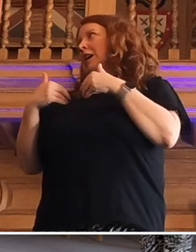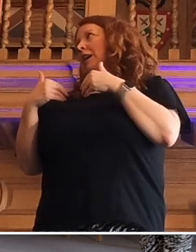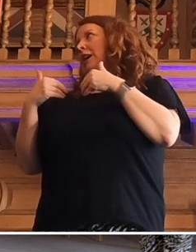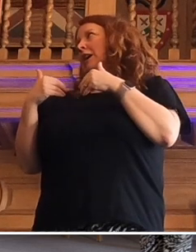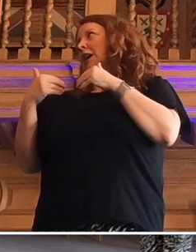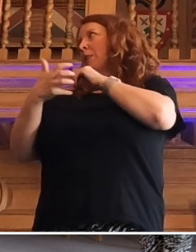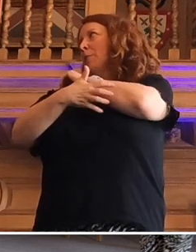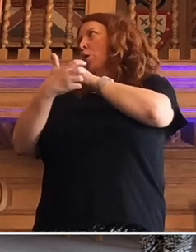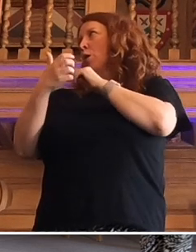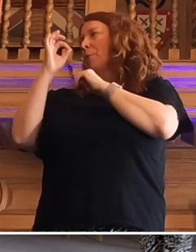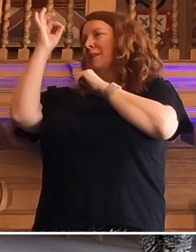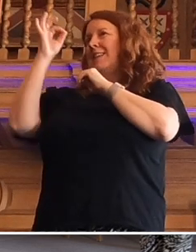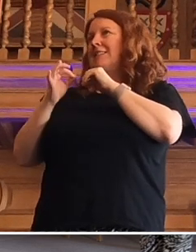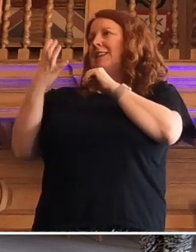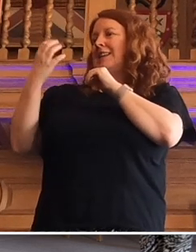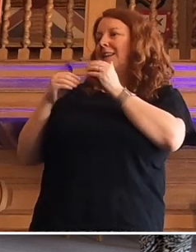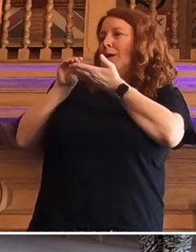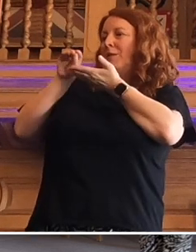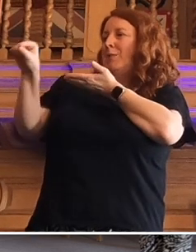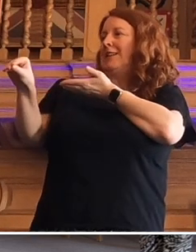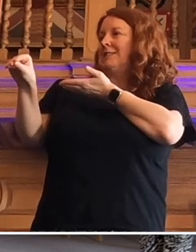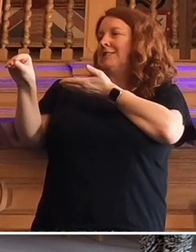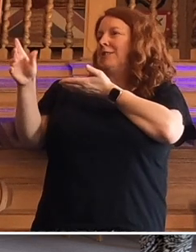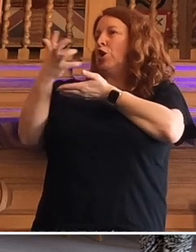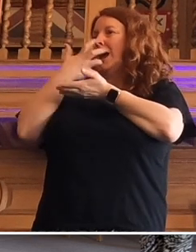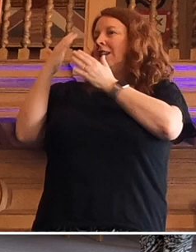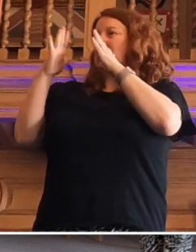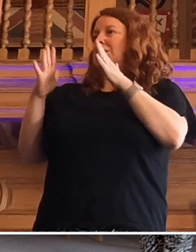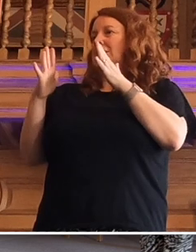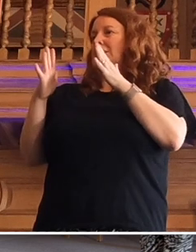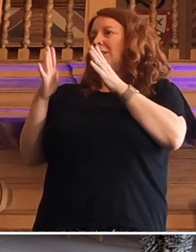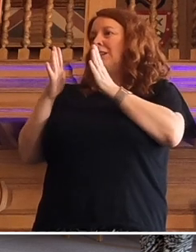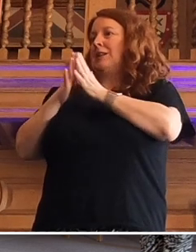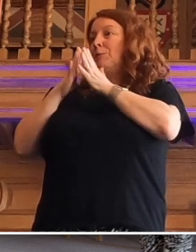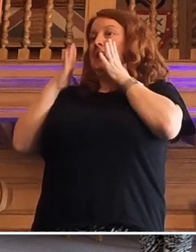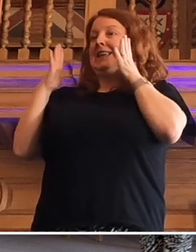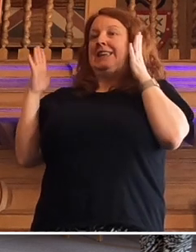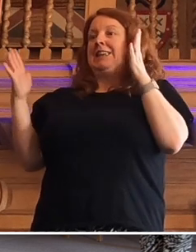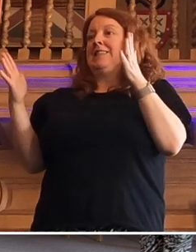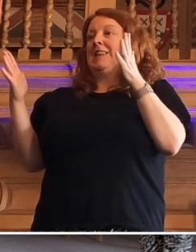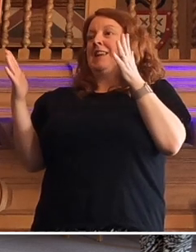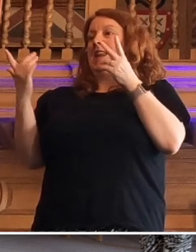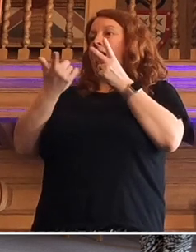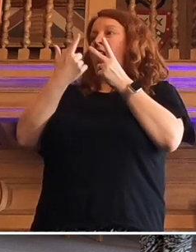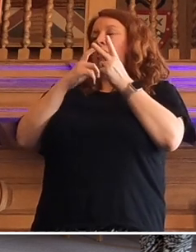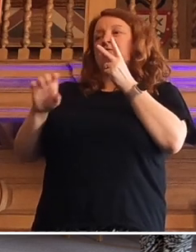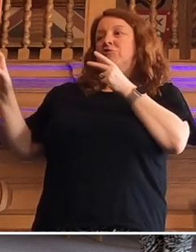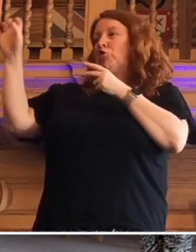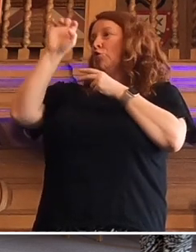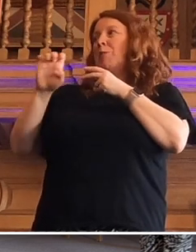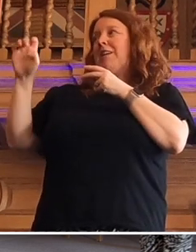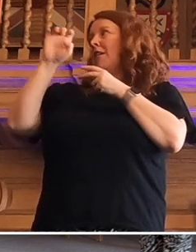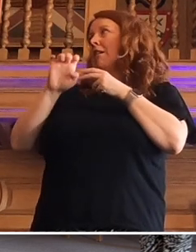percent of income spent on energy is bigger than in any other European country.